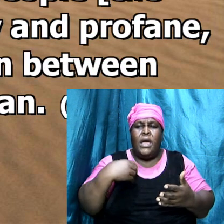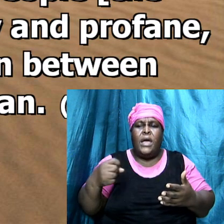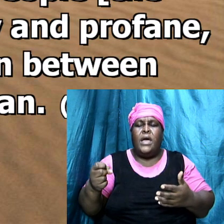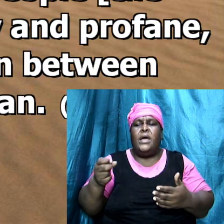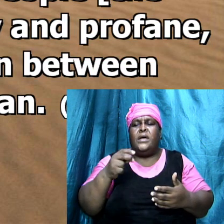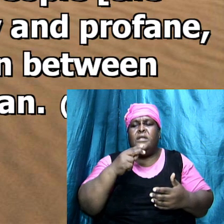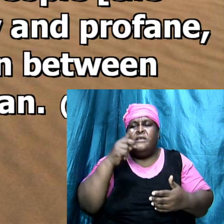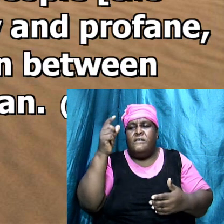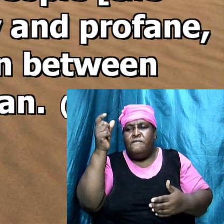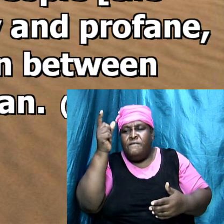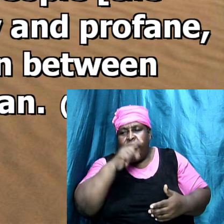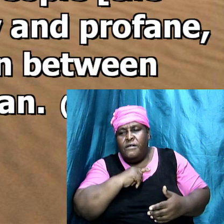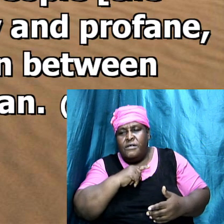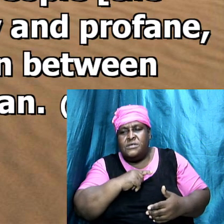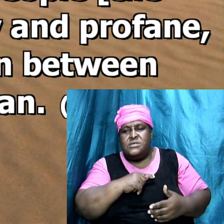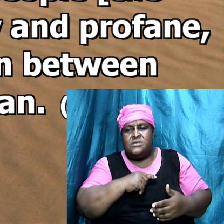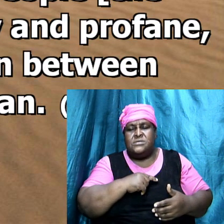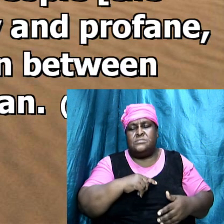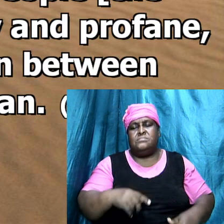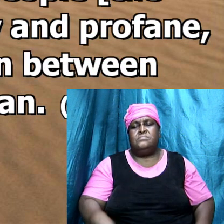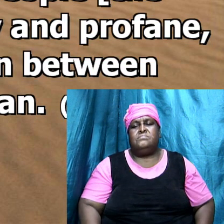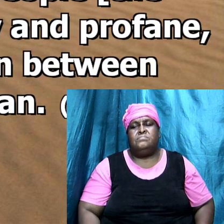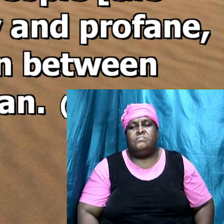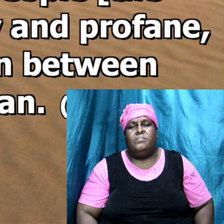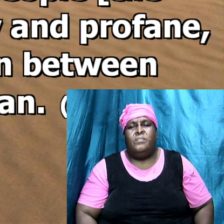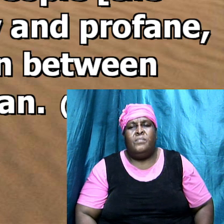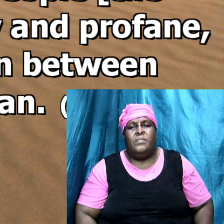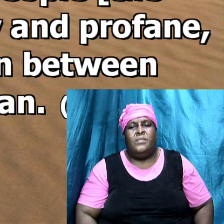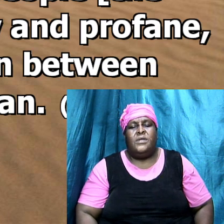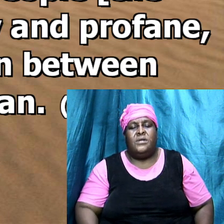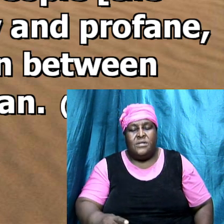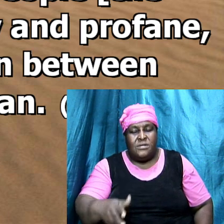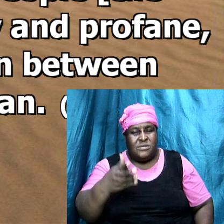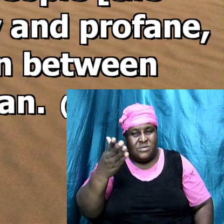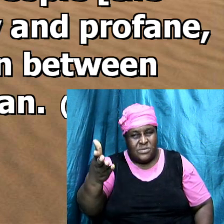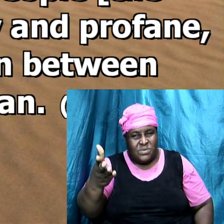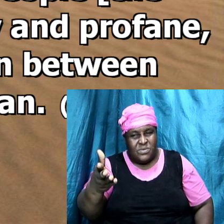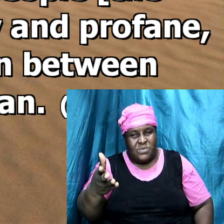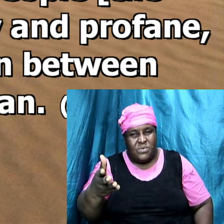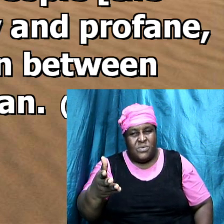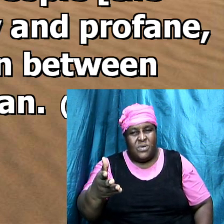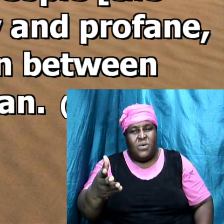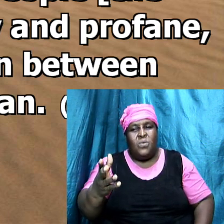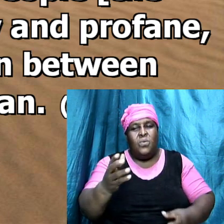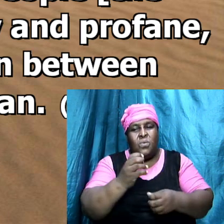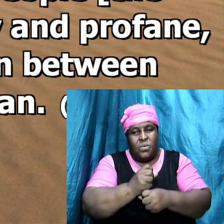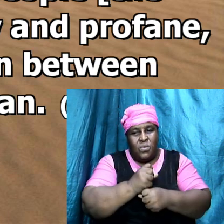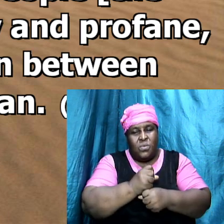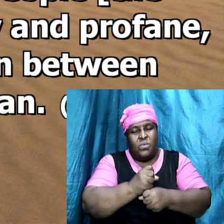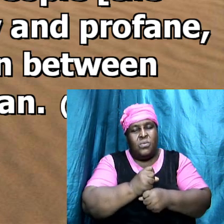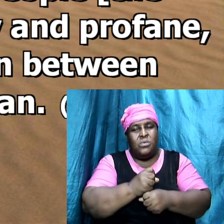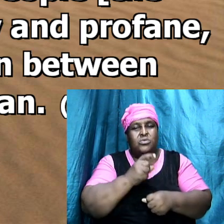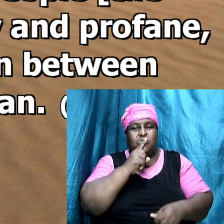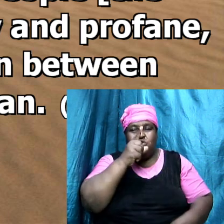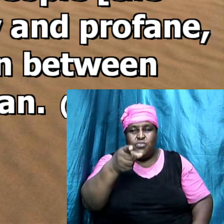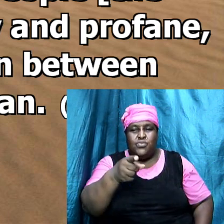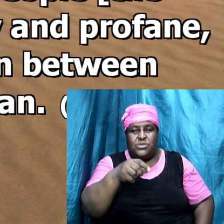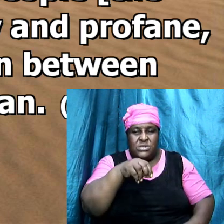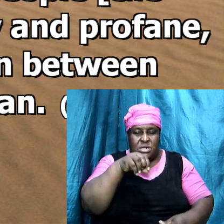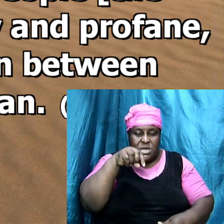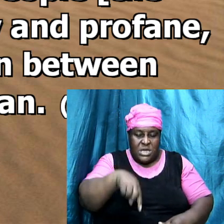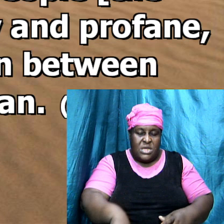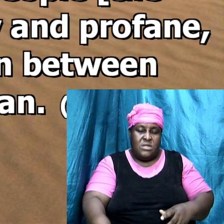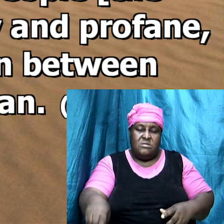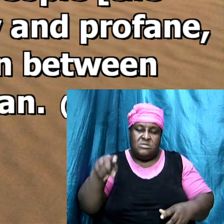profane this is those who uphold truth in these days